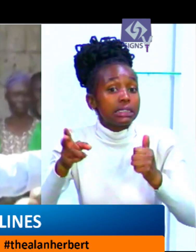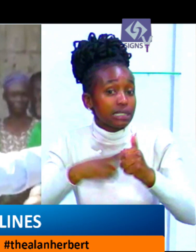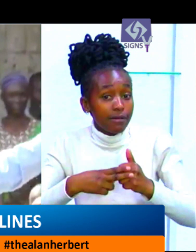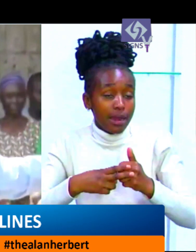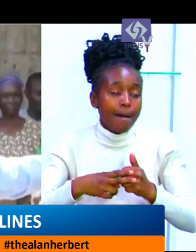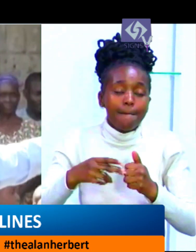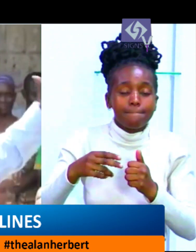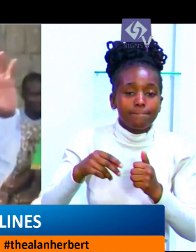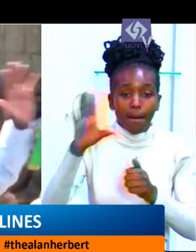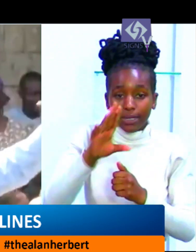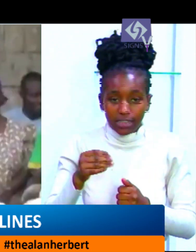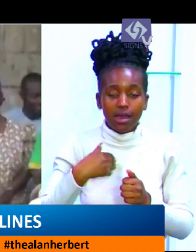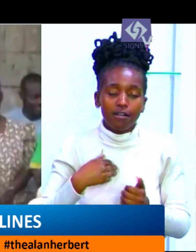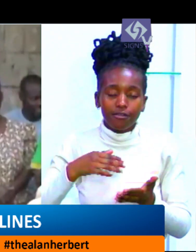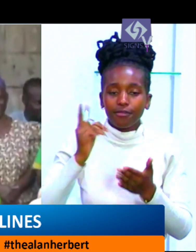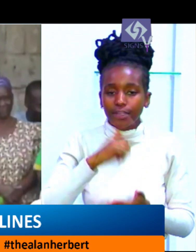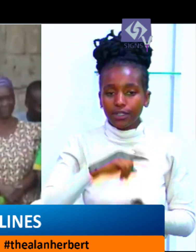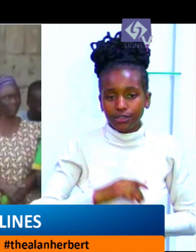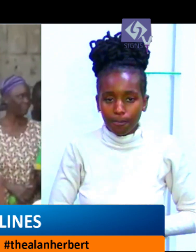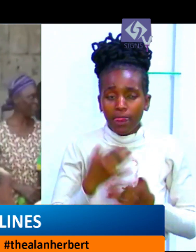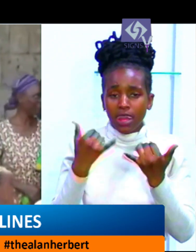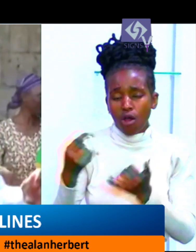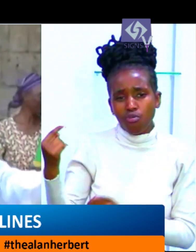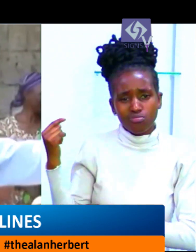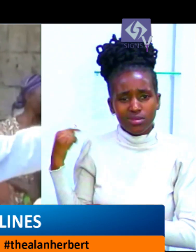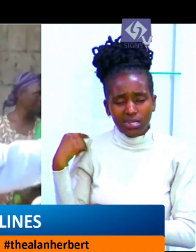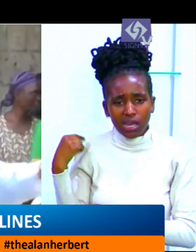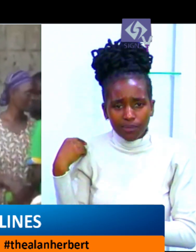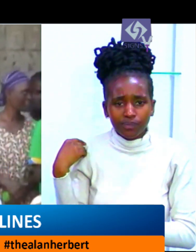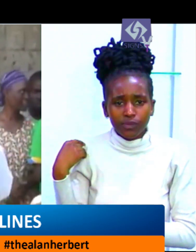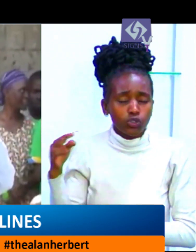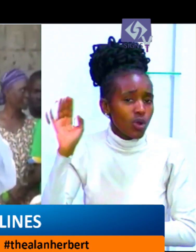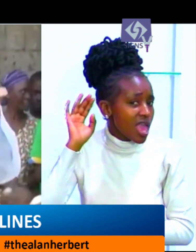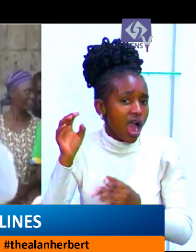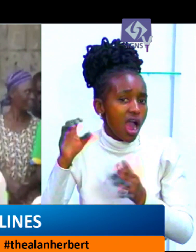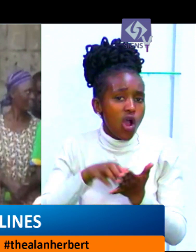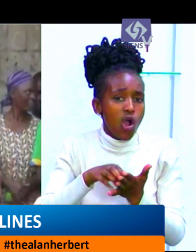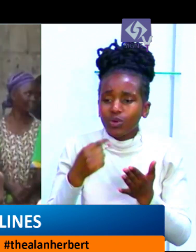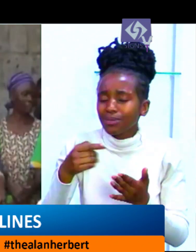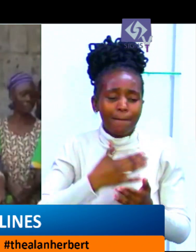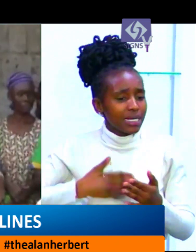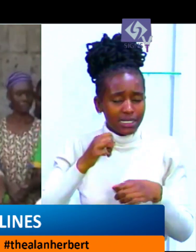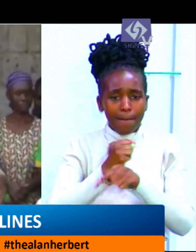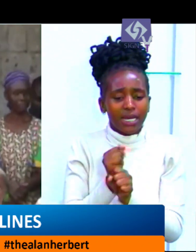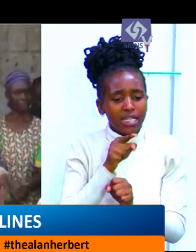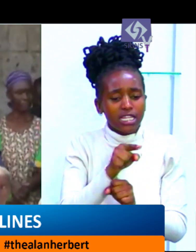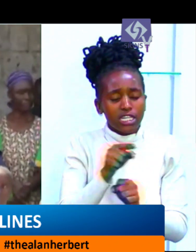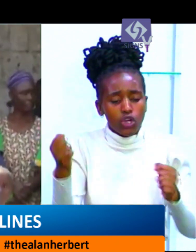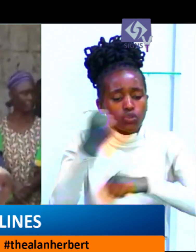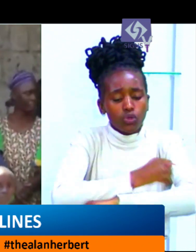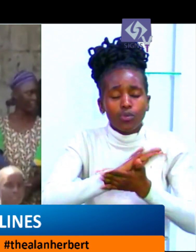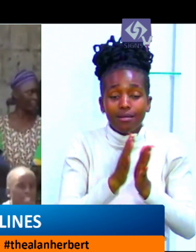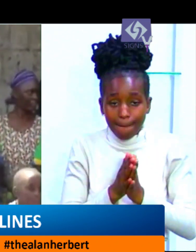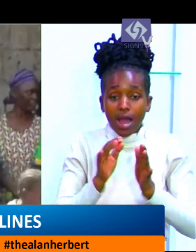The largest employment of teachers in Kenya na history. Na ni kwa sababu tunataka elimu itulete usawa.